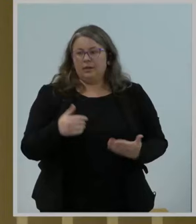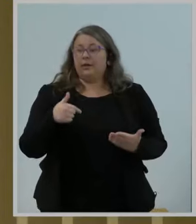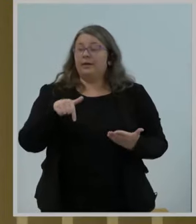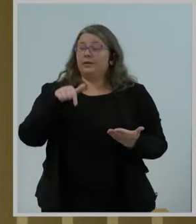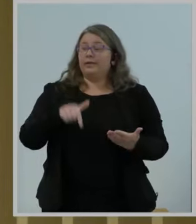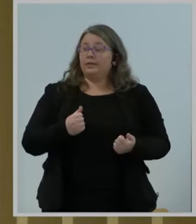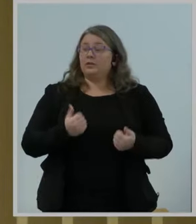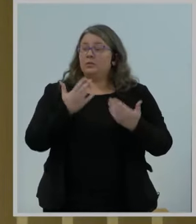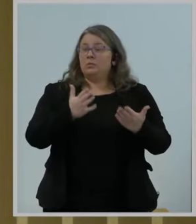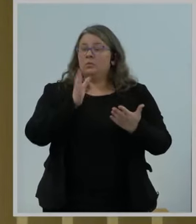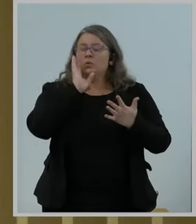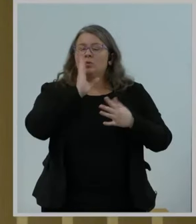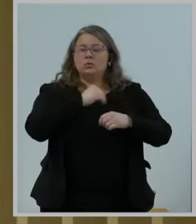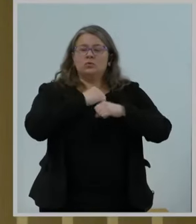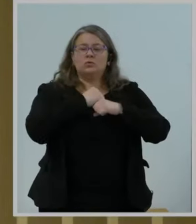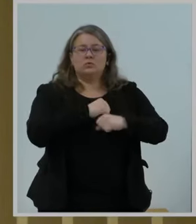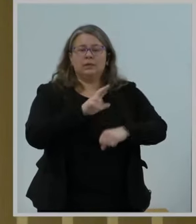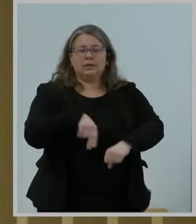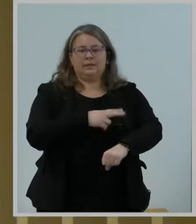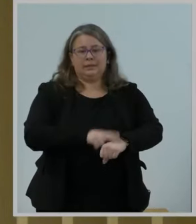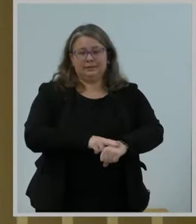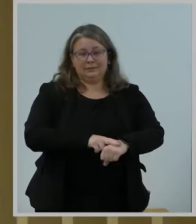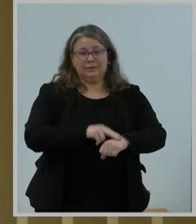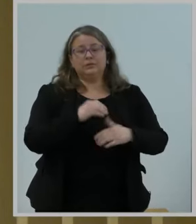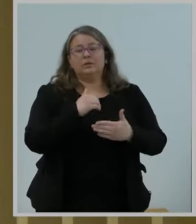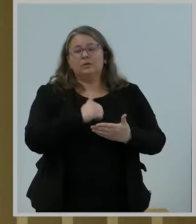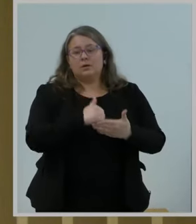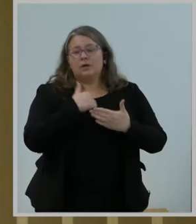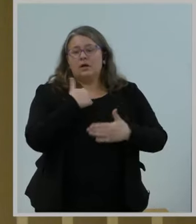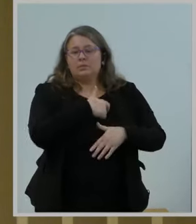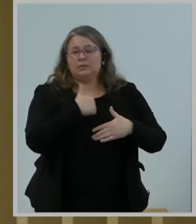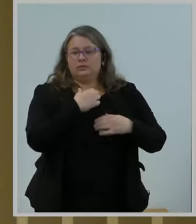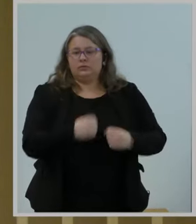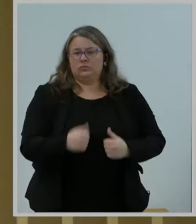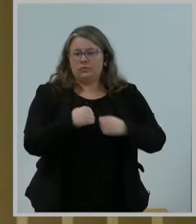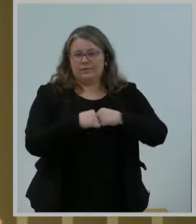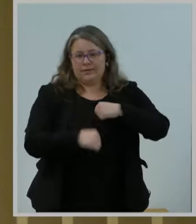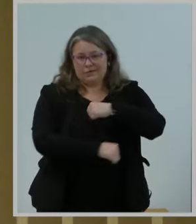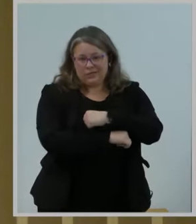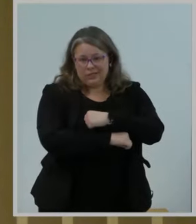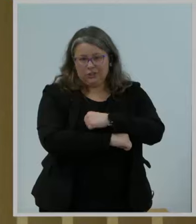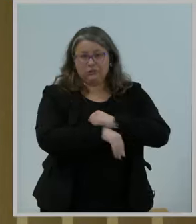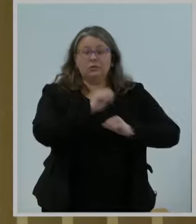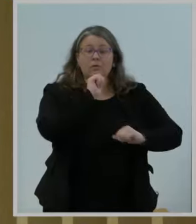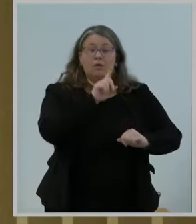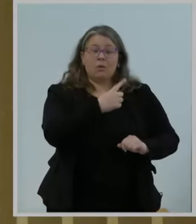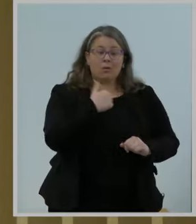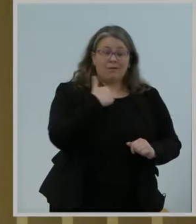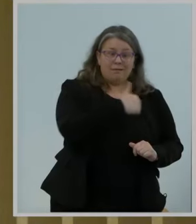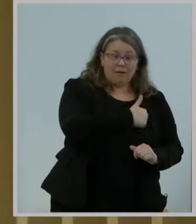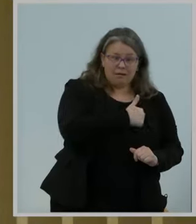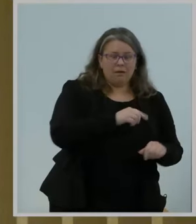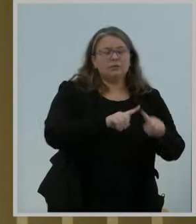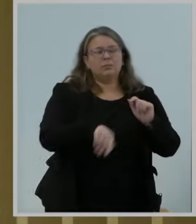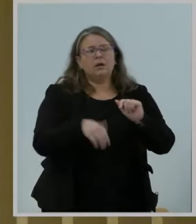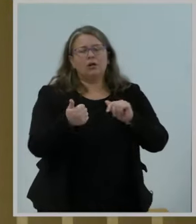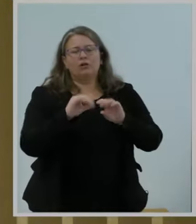with our sister national security agencies on this goal as well. Those partners have already reached out to the FCC